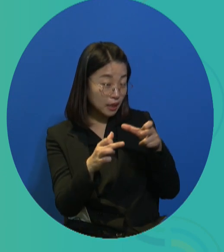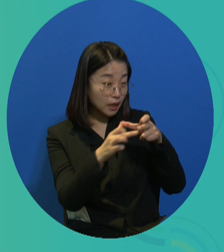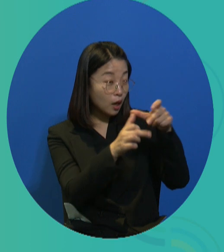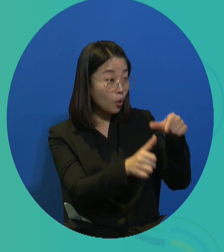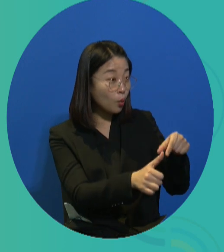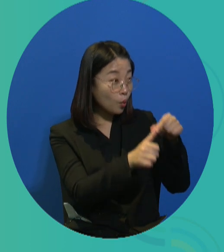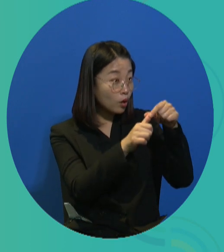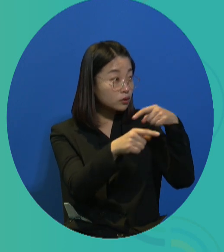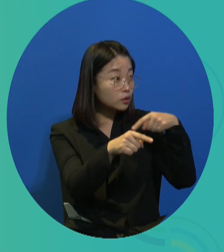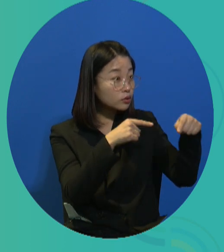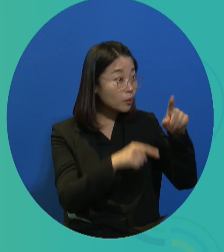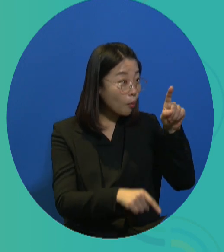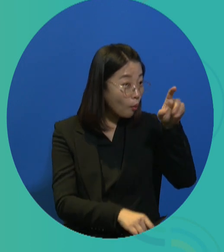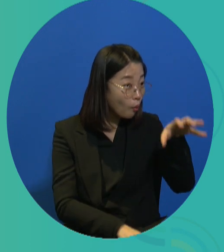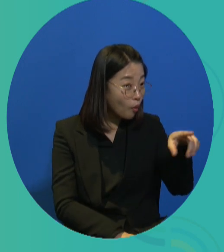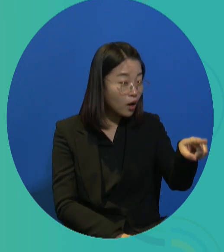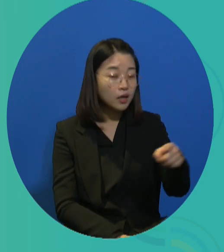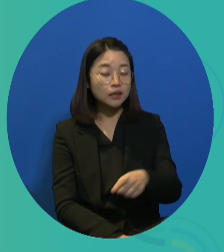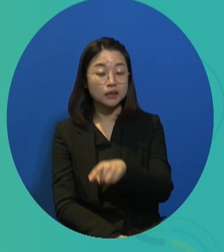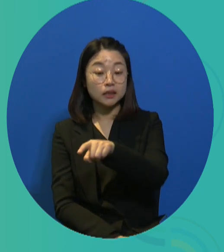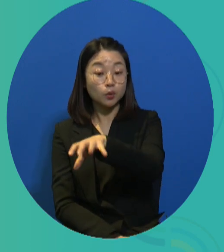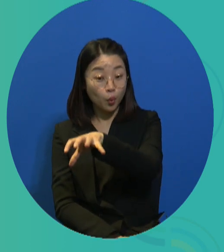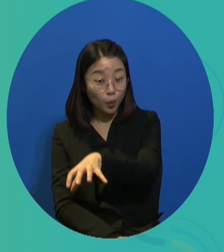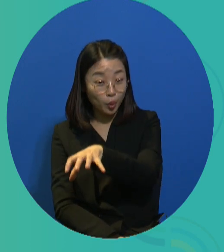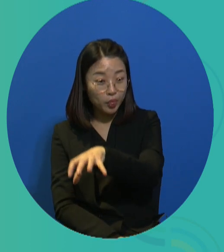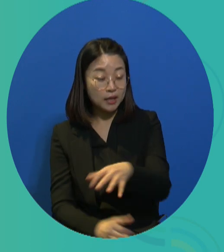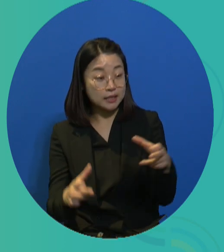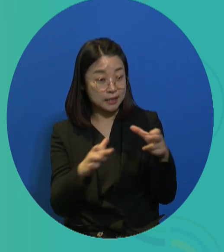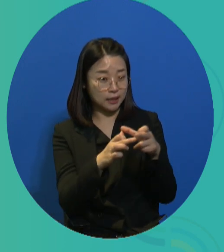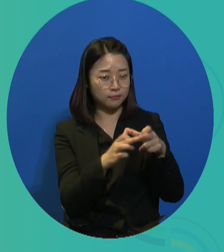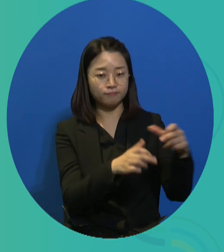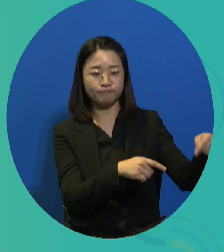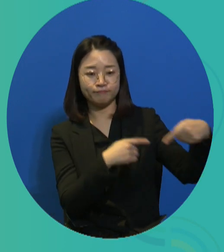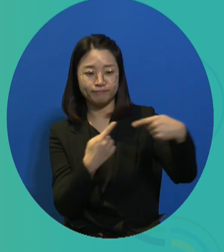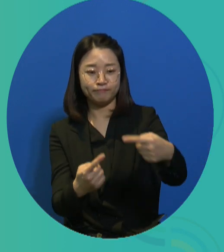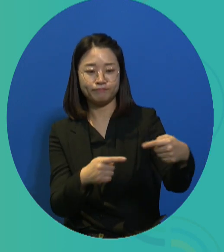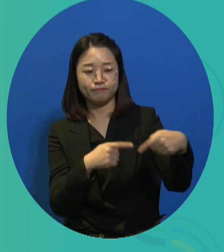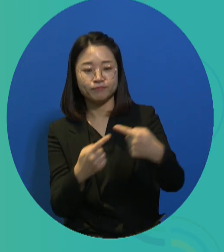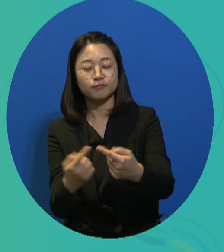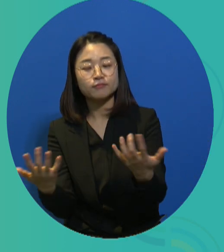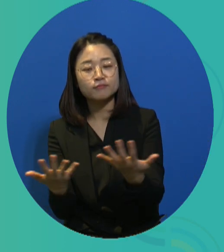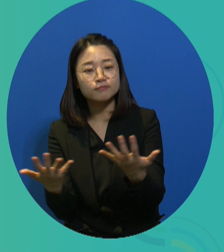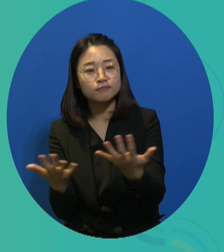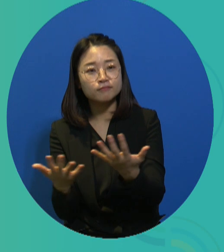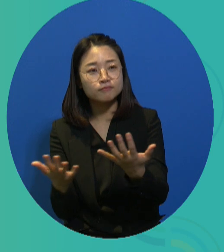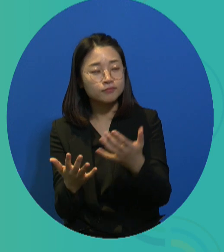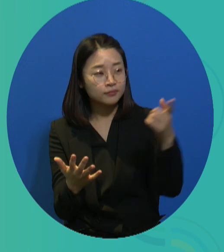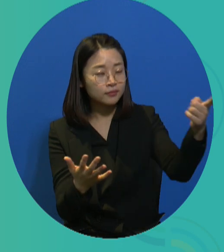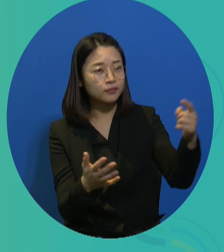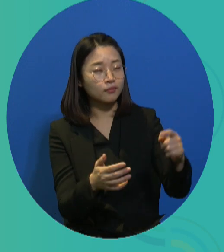As you may know, when you look at the overall international context, there has been a movement to